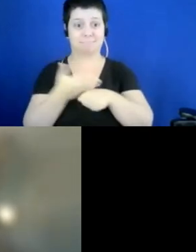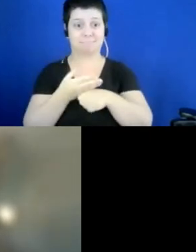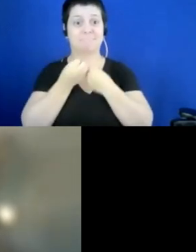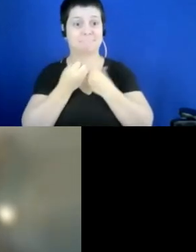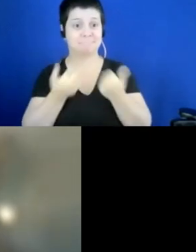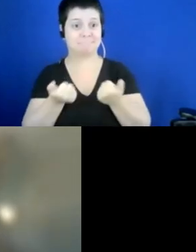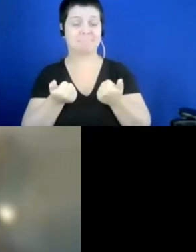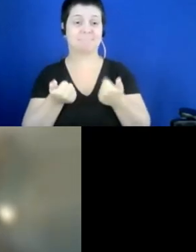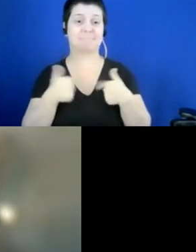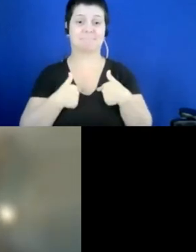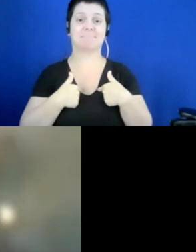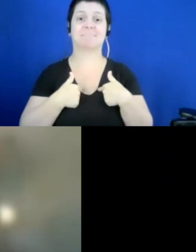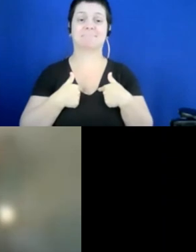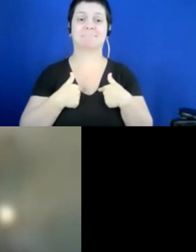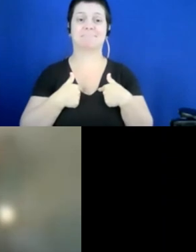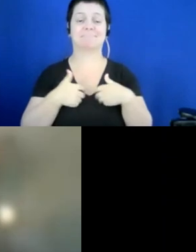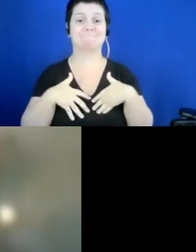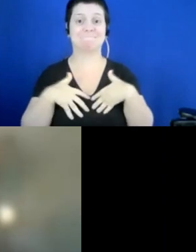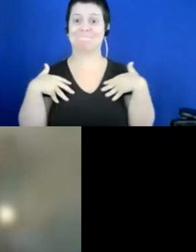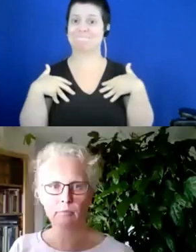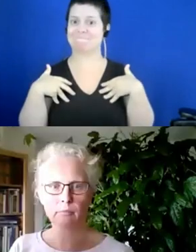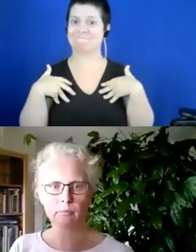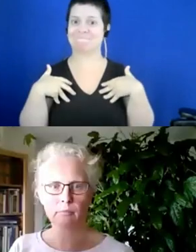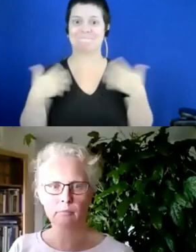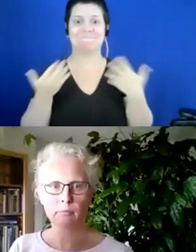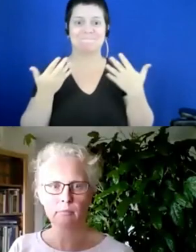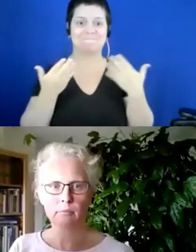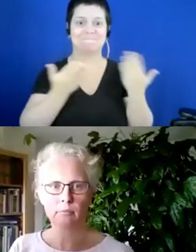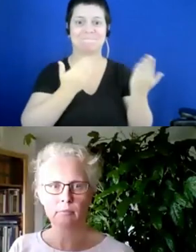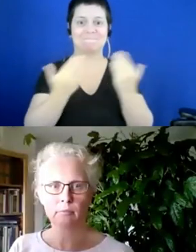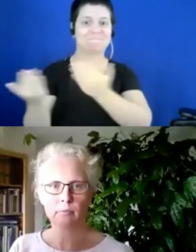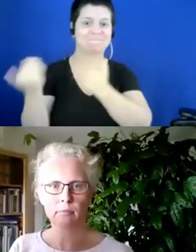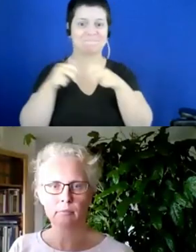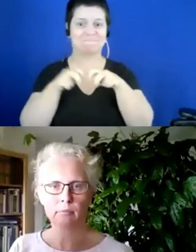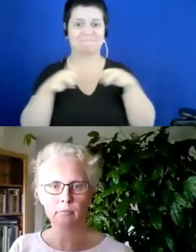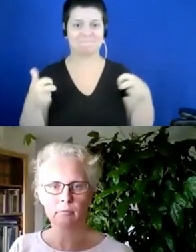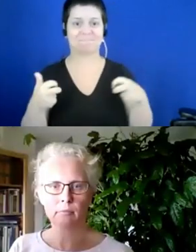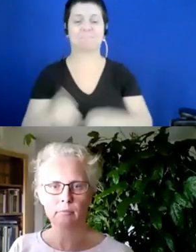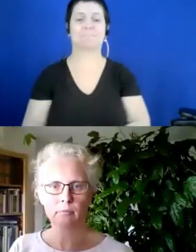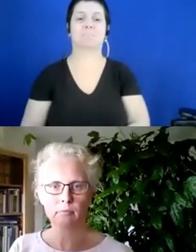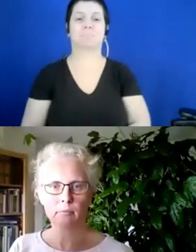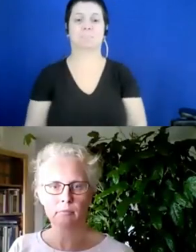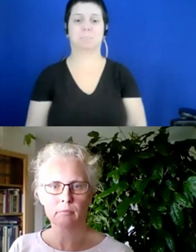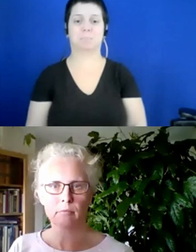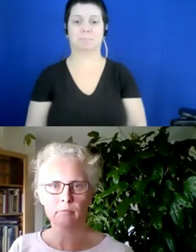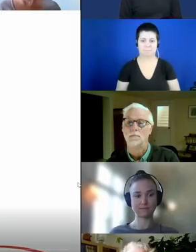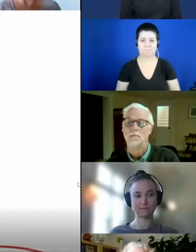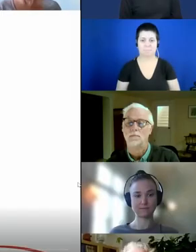eager to hear you all say we take one presentation at a time.